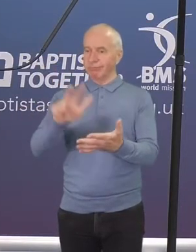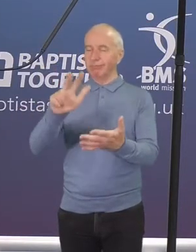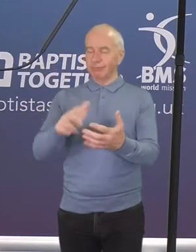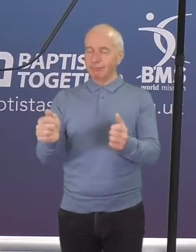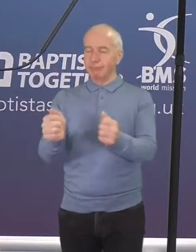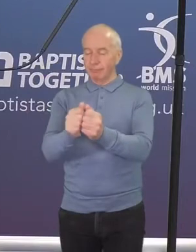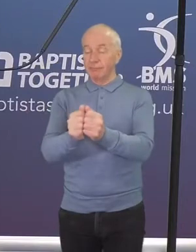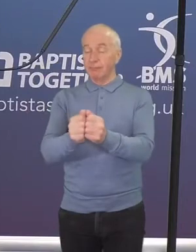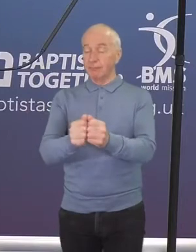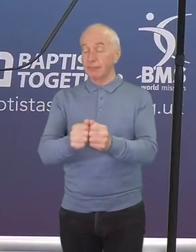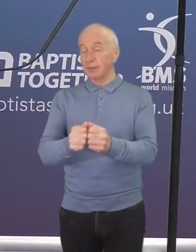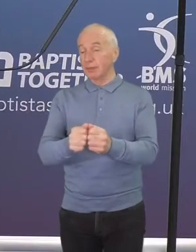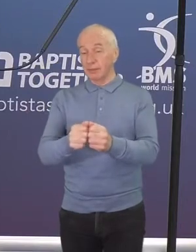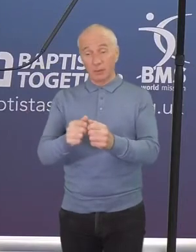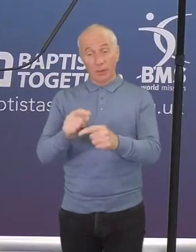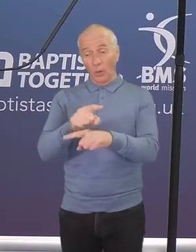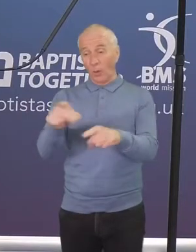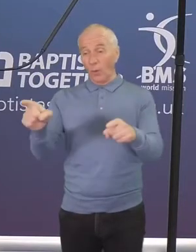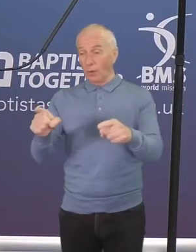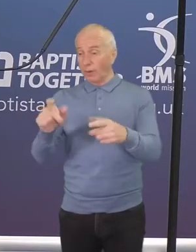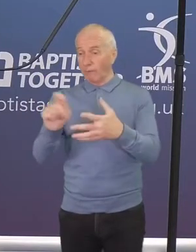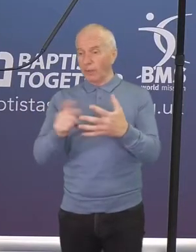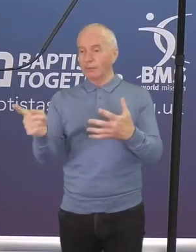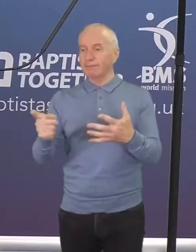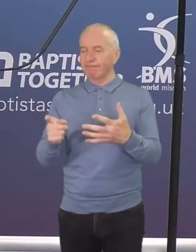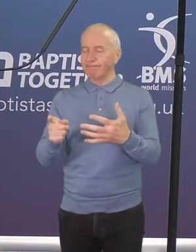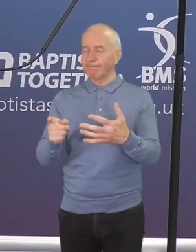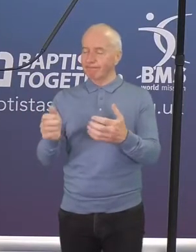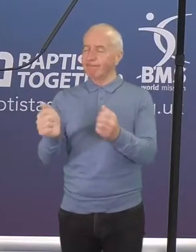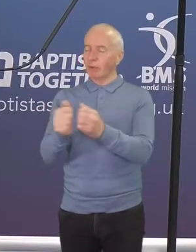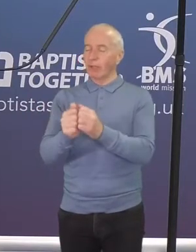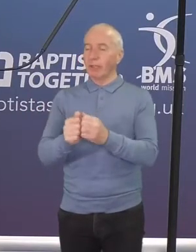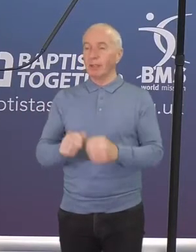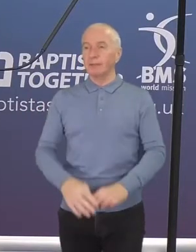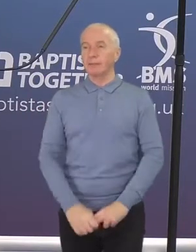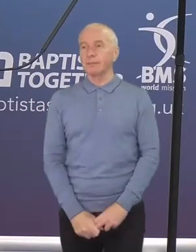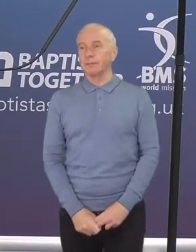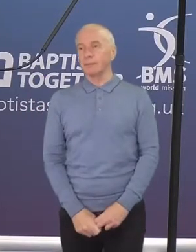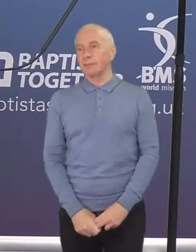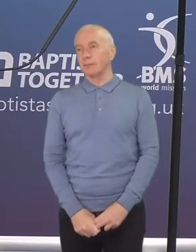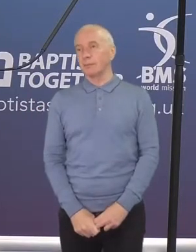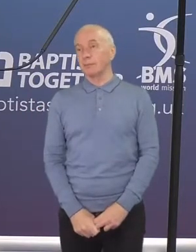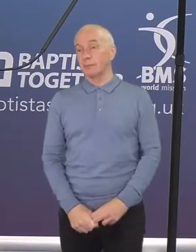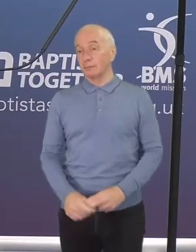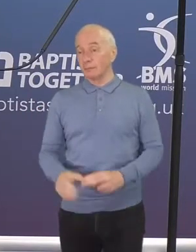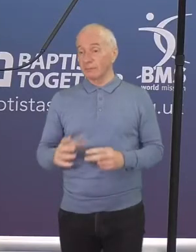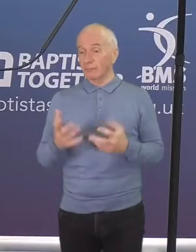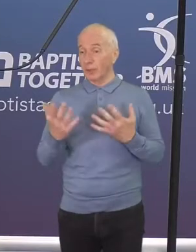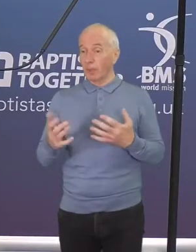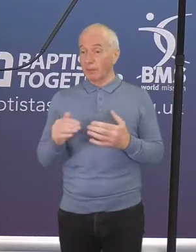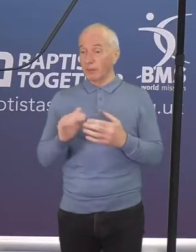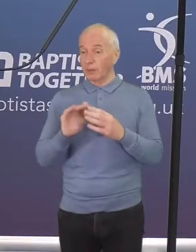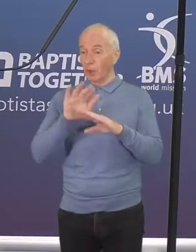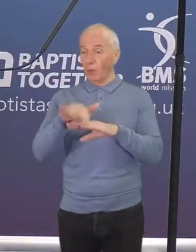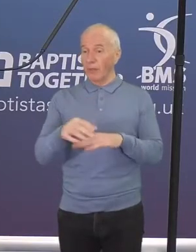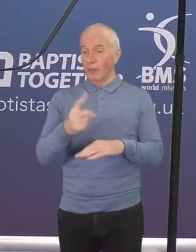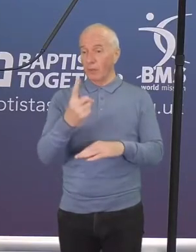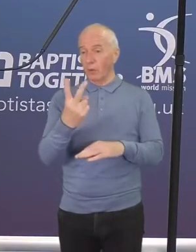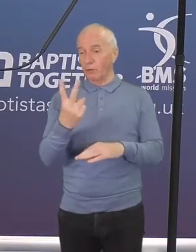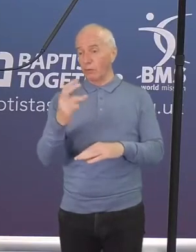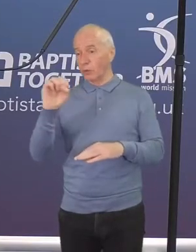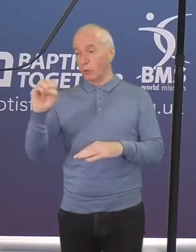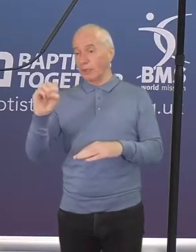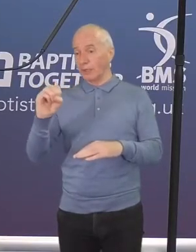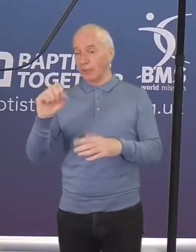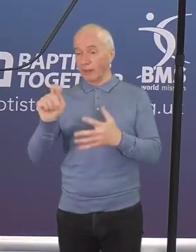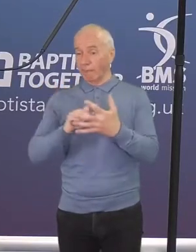with everybody voting in favour of it and at the moment we've got over 120 votes